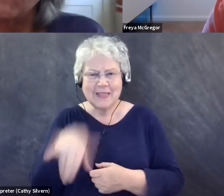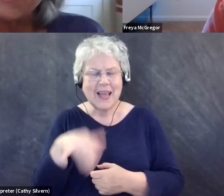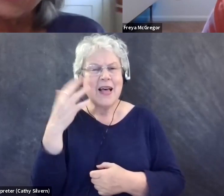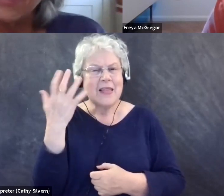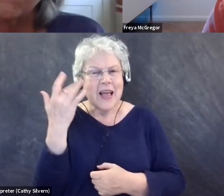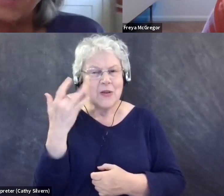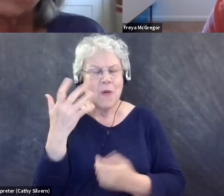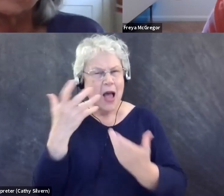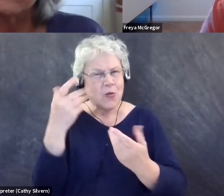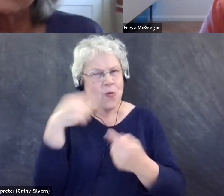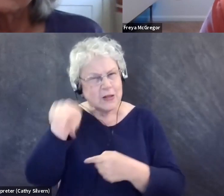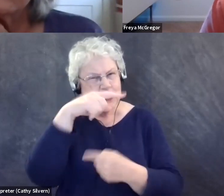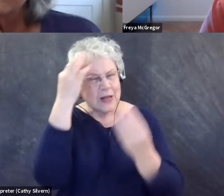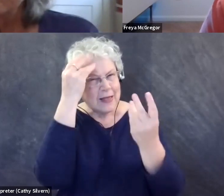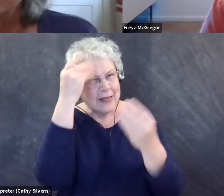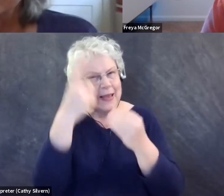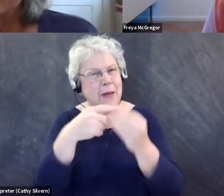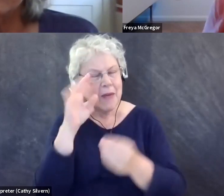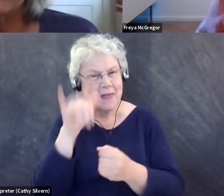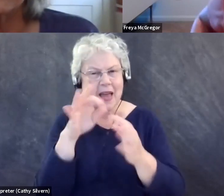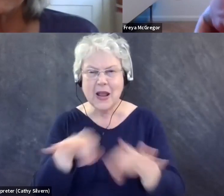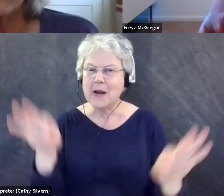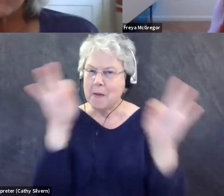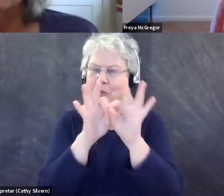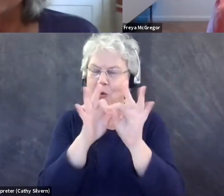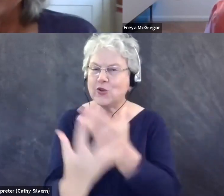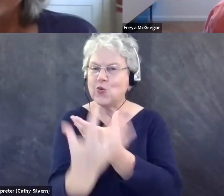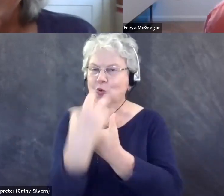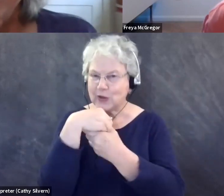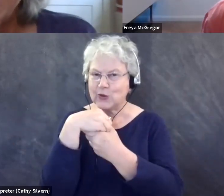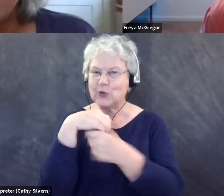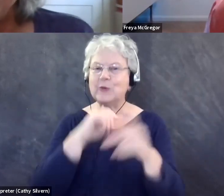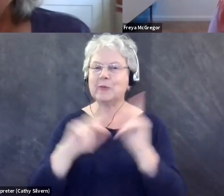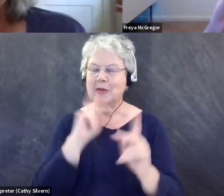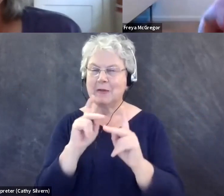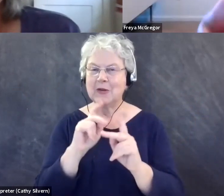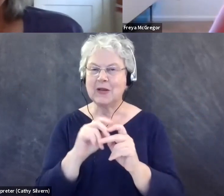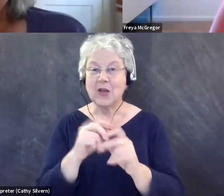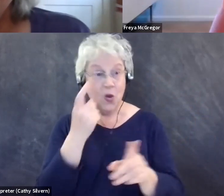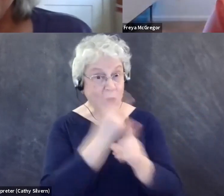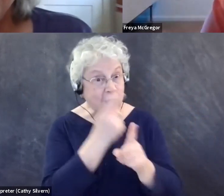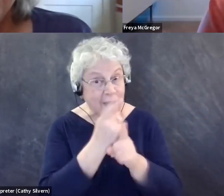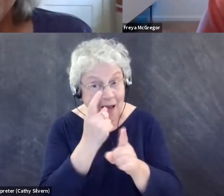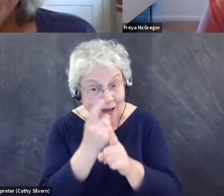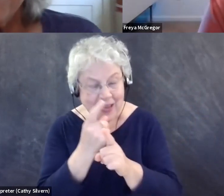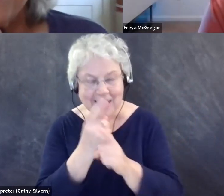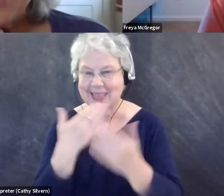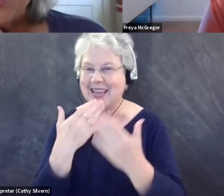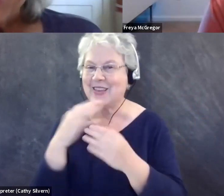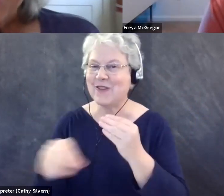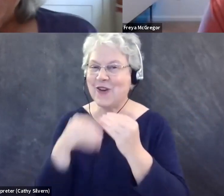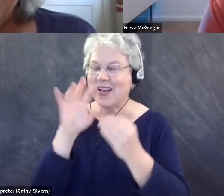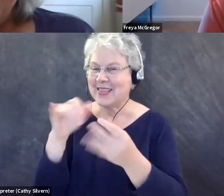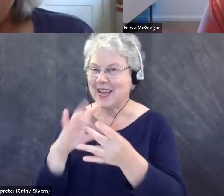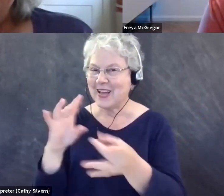want us to all be thinking about. Yeah, yeah. Inclusion right there, huh? Yeah. Thank you. Thank you for adding that in.